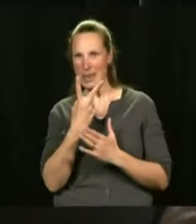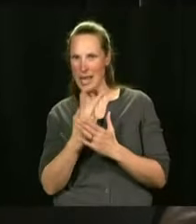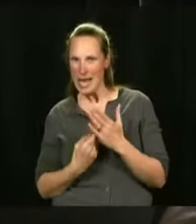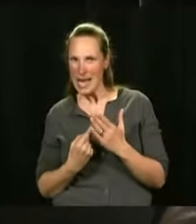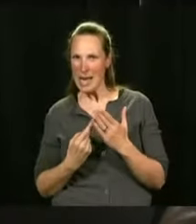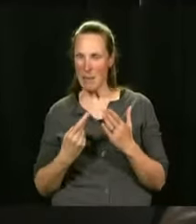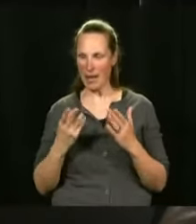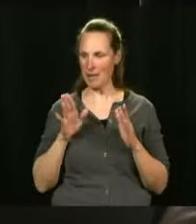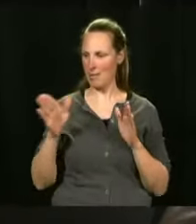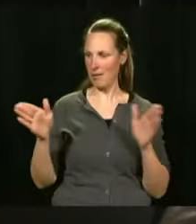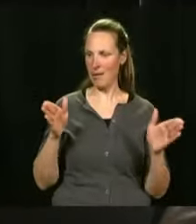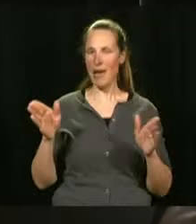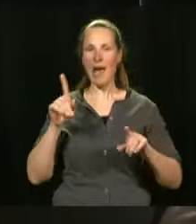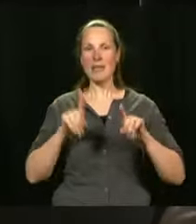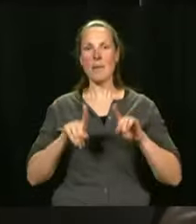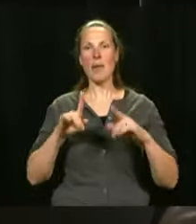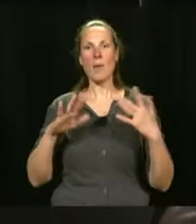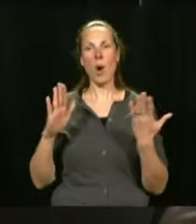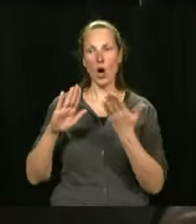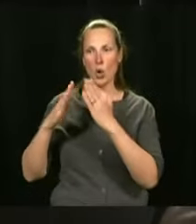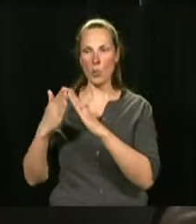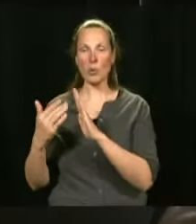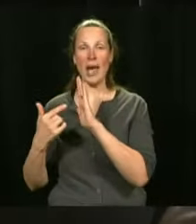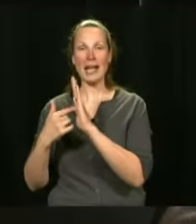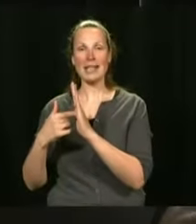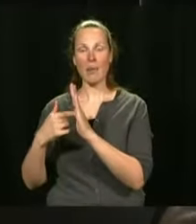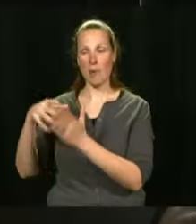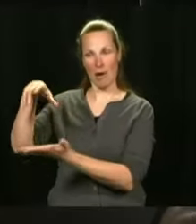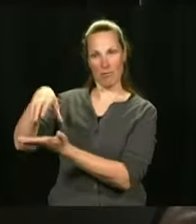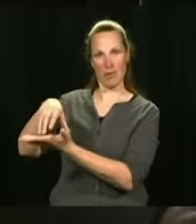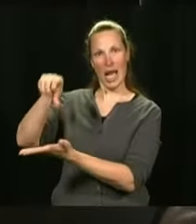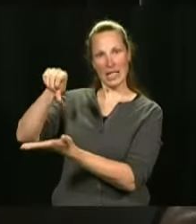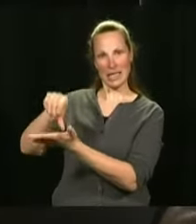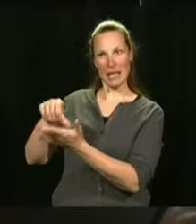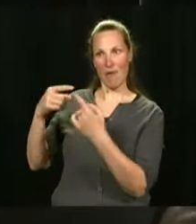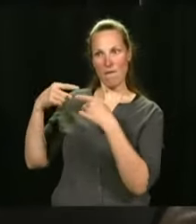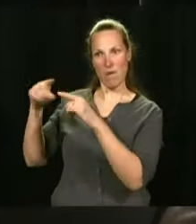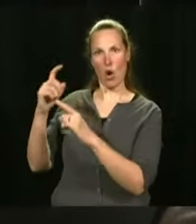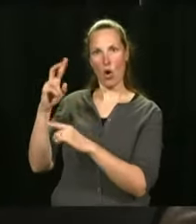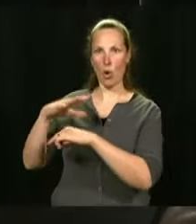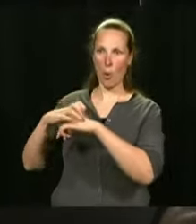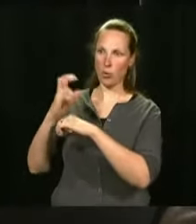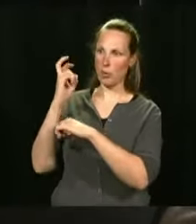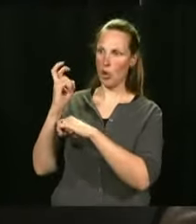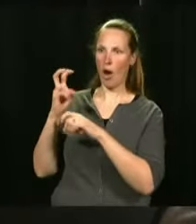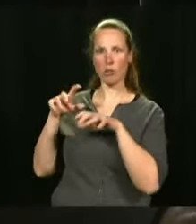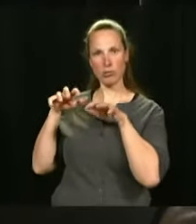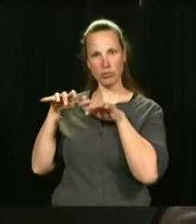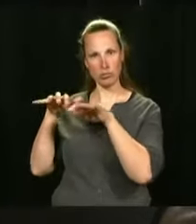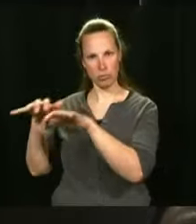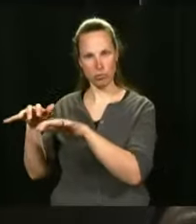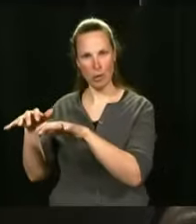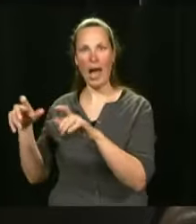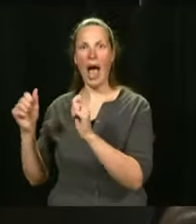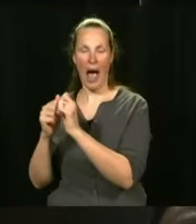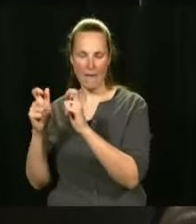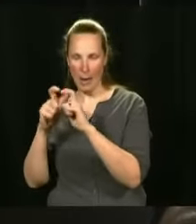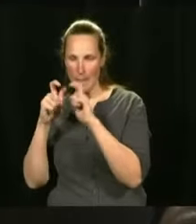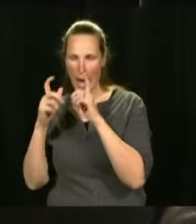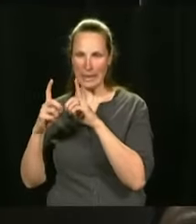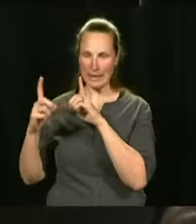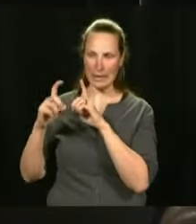regions or in certain communities, vaccination site will be more appropriate. But in others, we are able to move